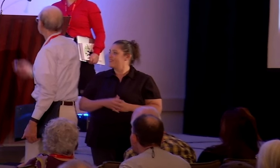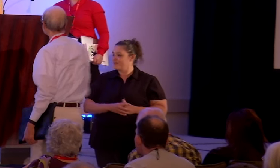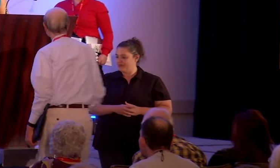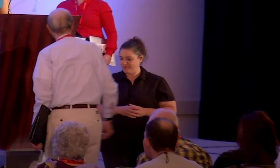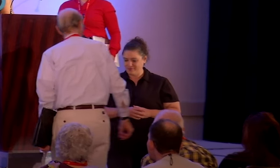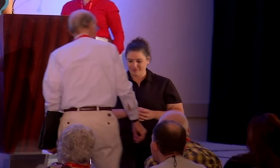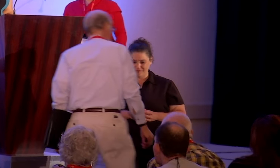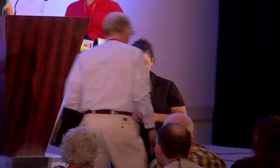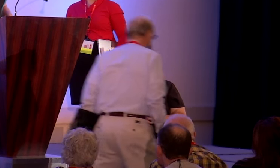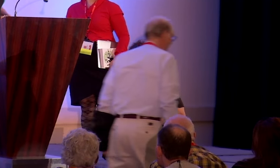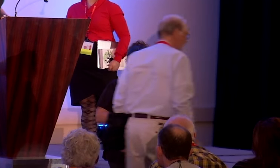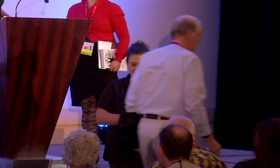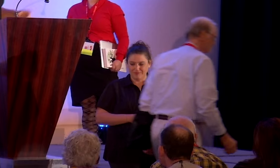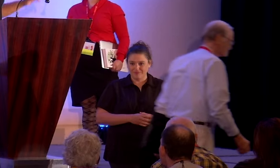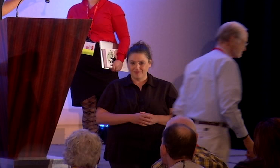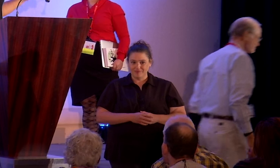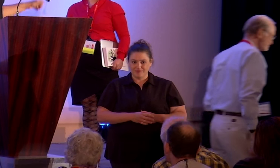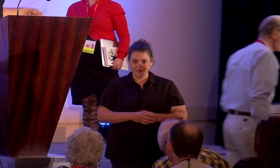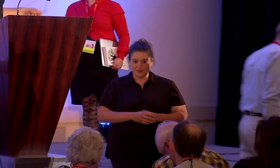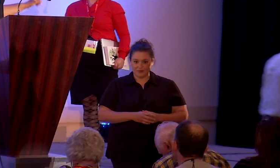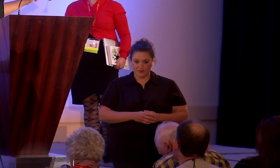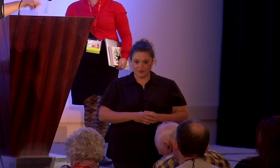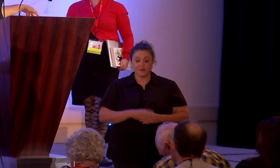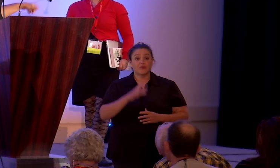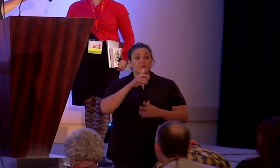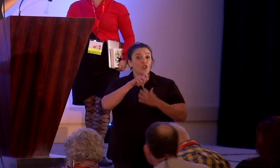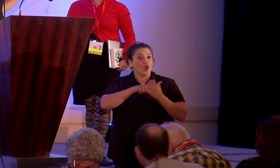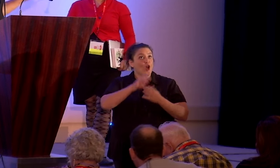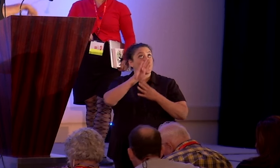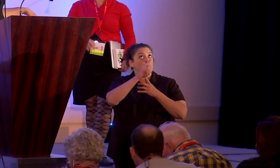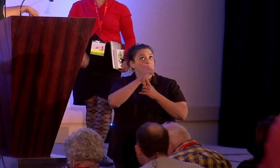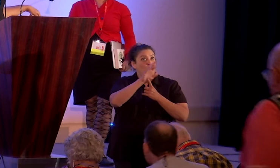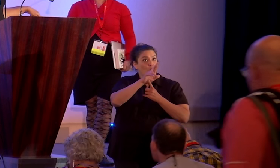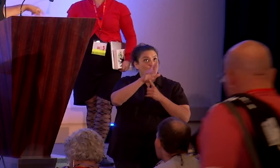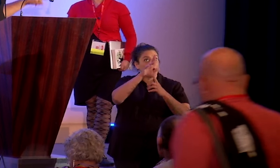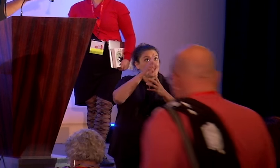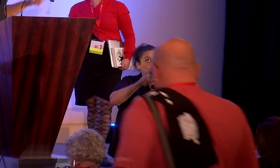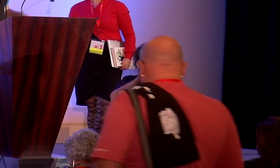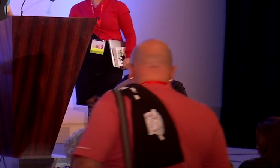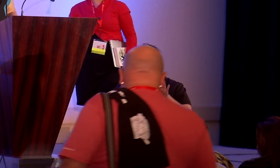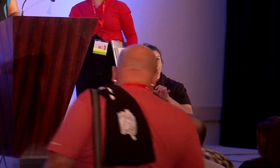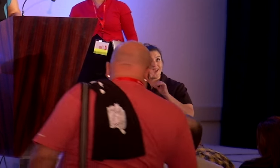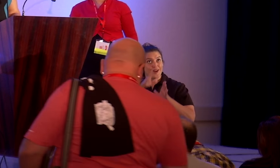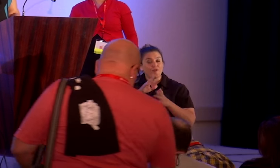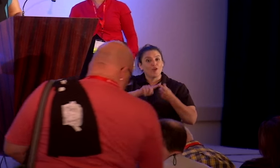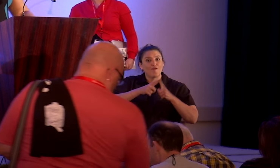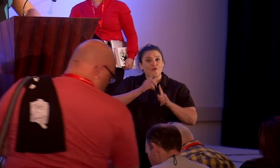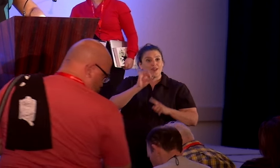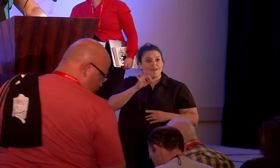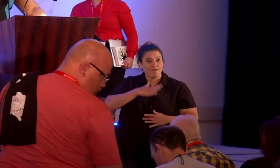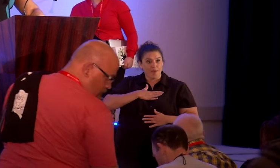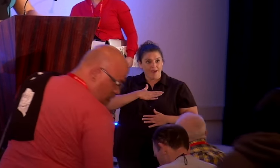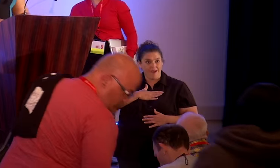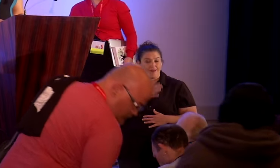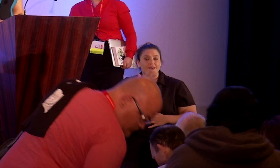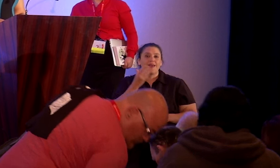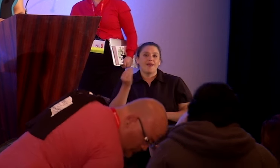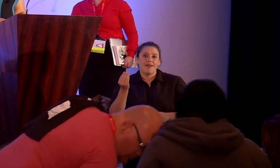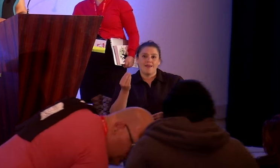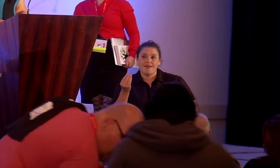any time, author, blogger, damn great interviewer, friend of mine, and